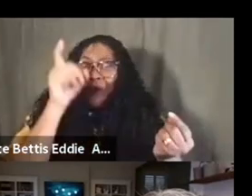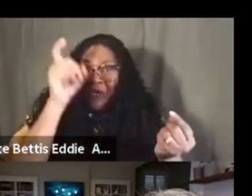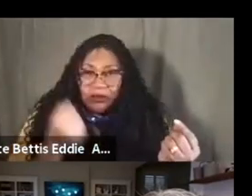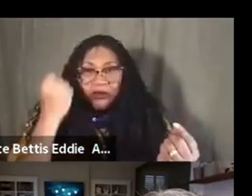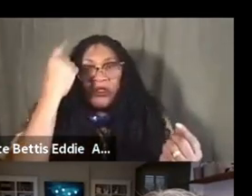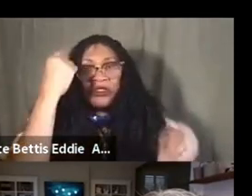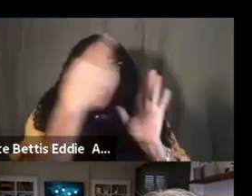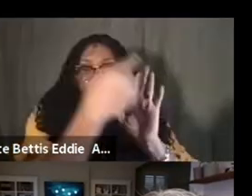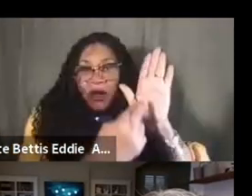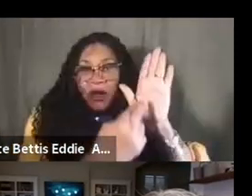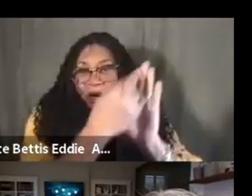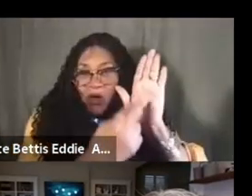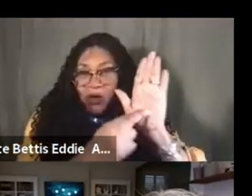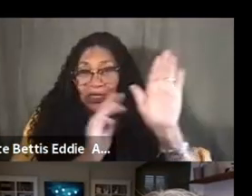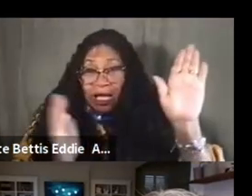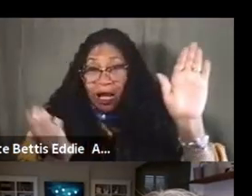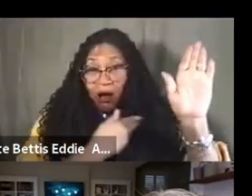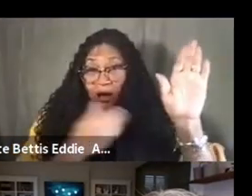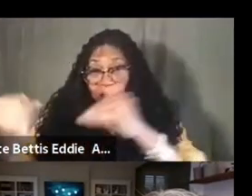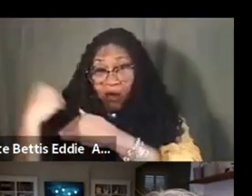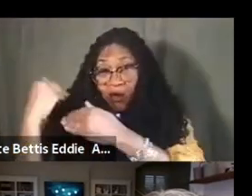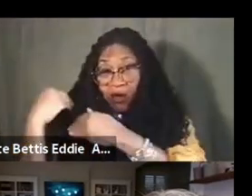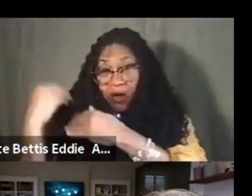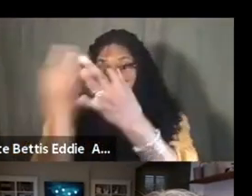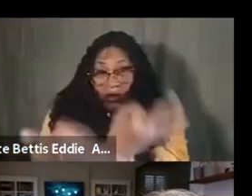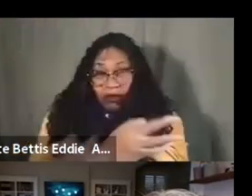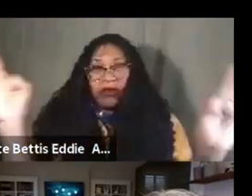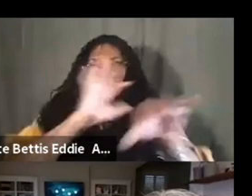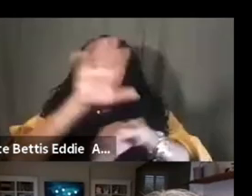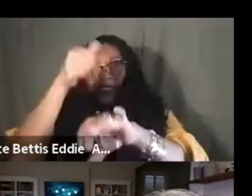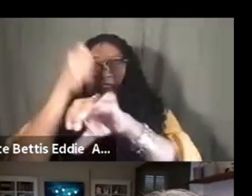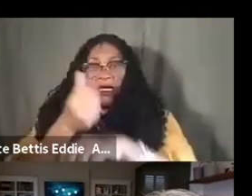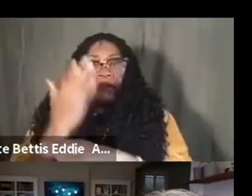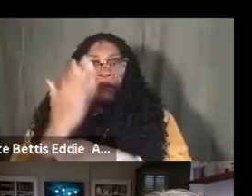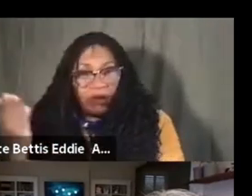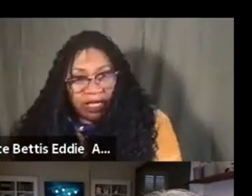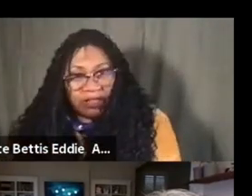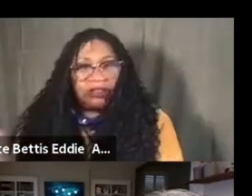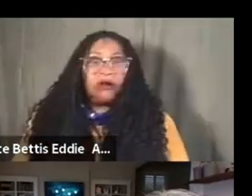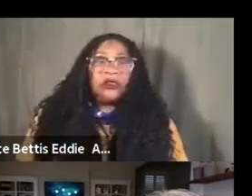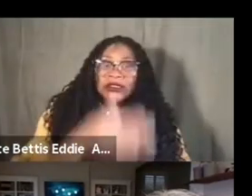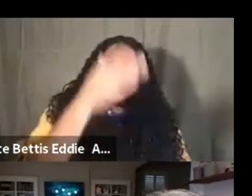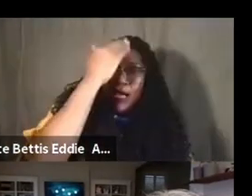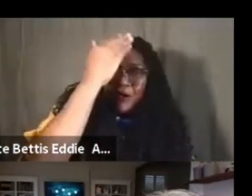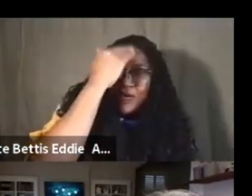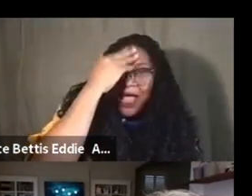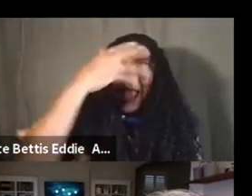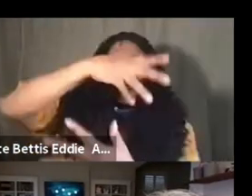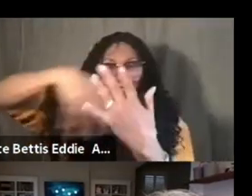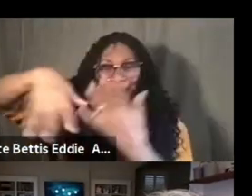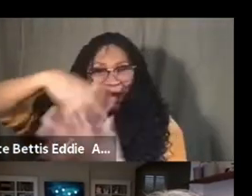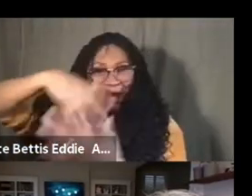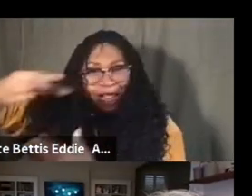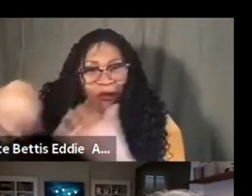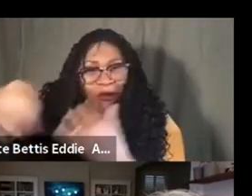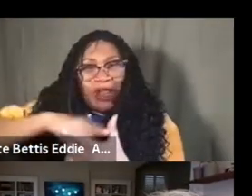play in our own liberation. We need to organize ourselves, our resources, our knowledge, our networks, and